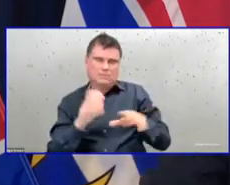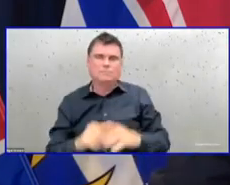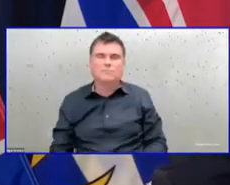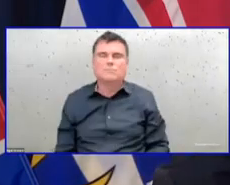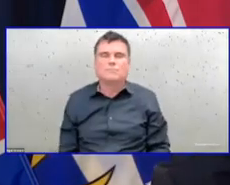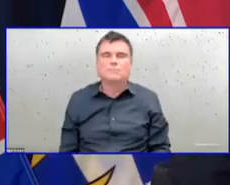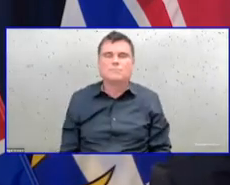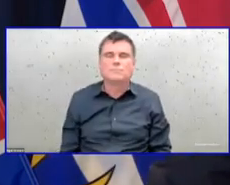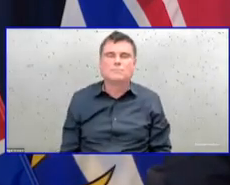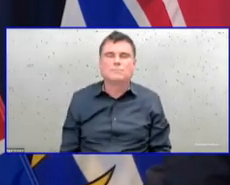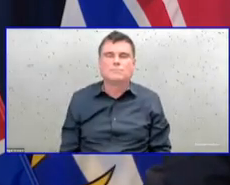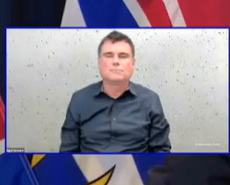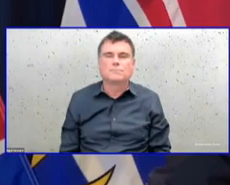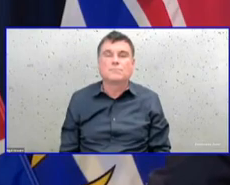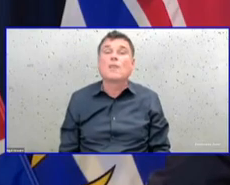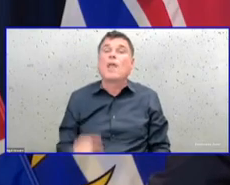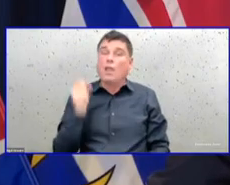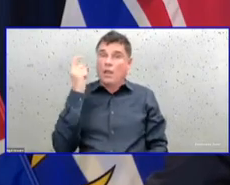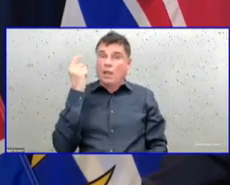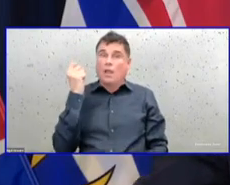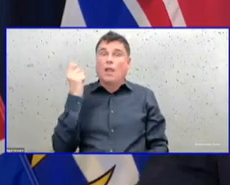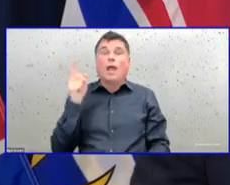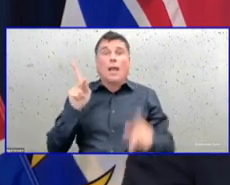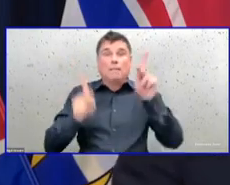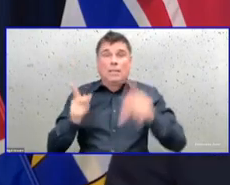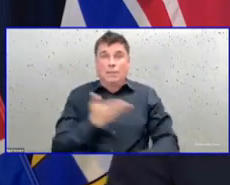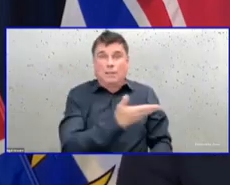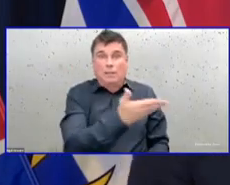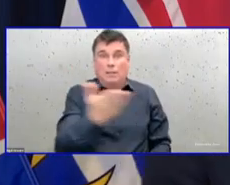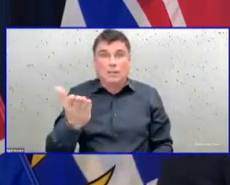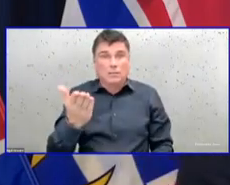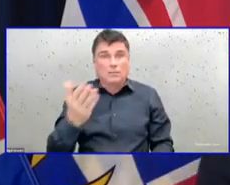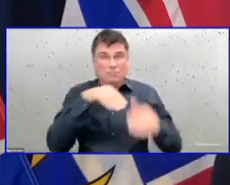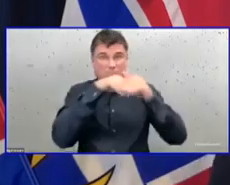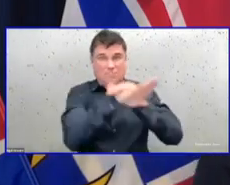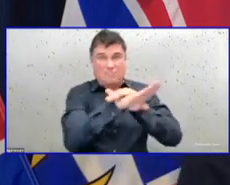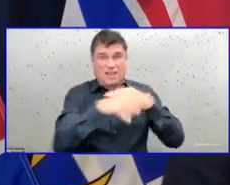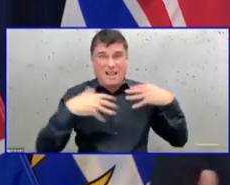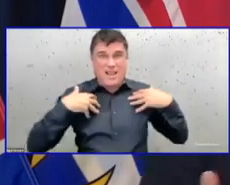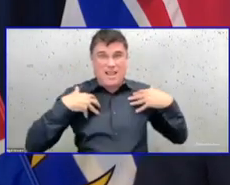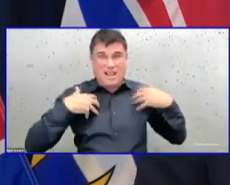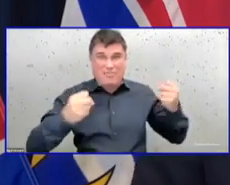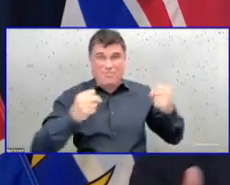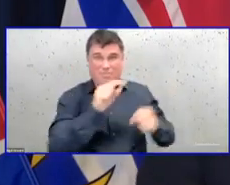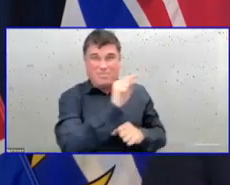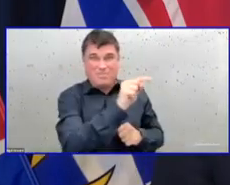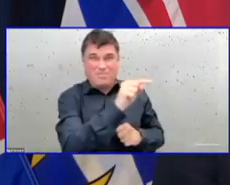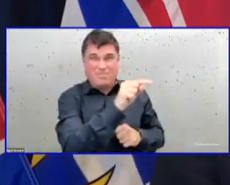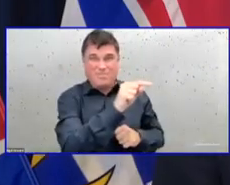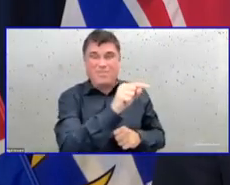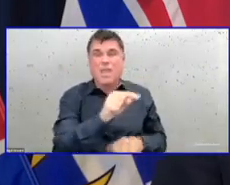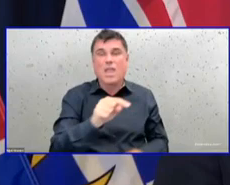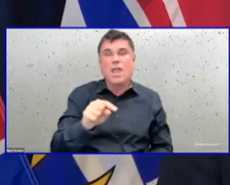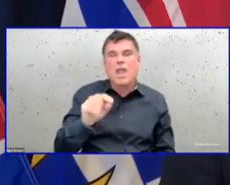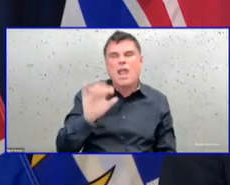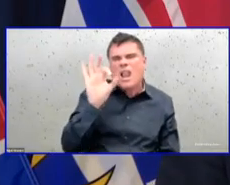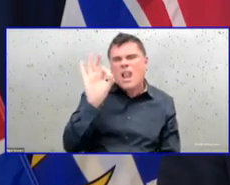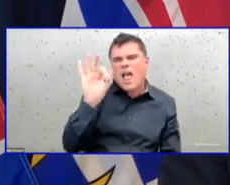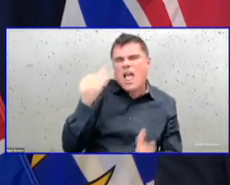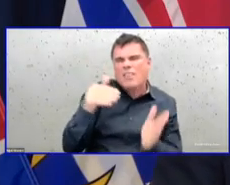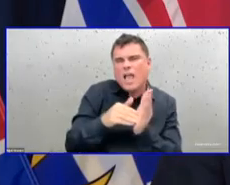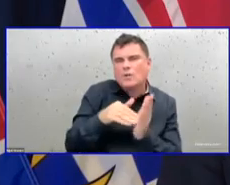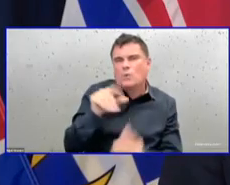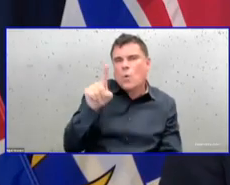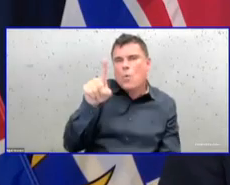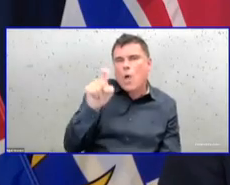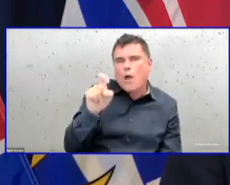that we use in monitoring our system, is 9,199. So it's under our base bed capacity and under where we